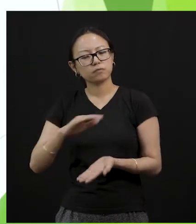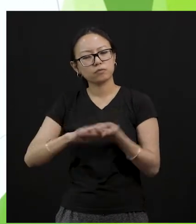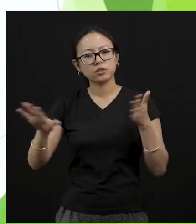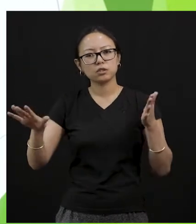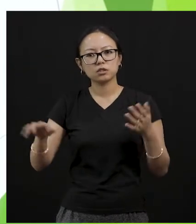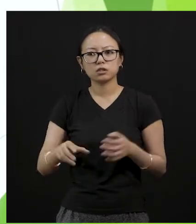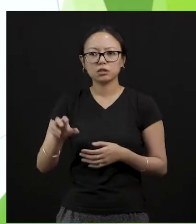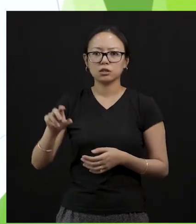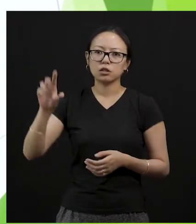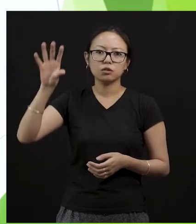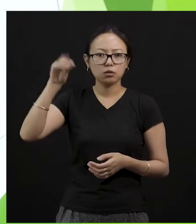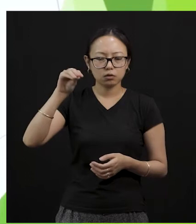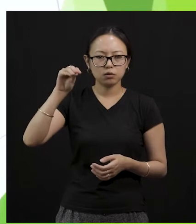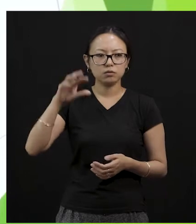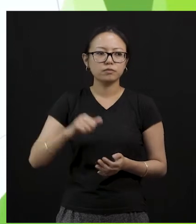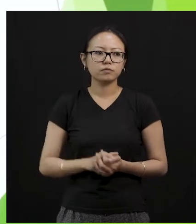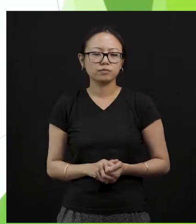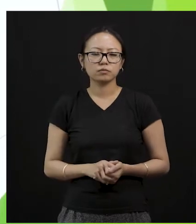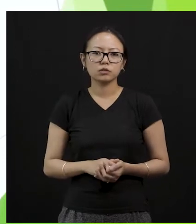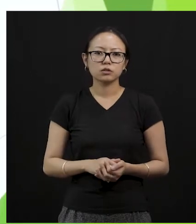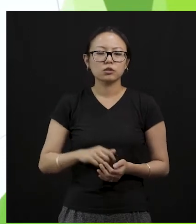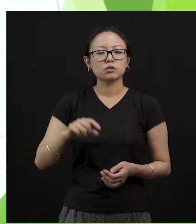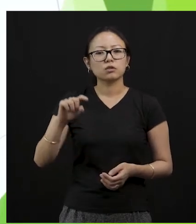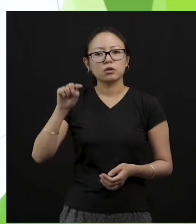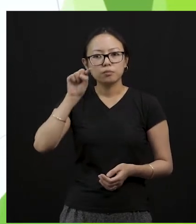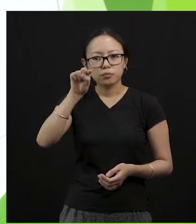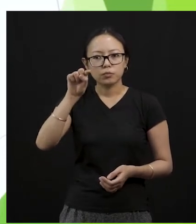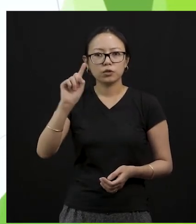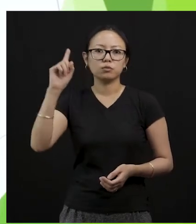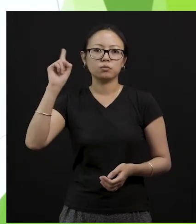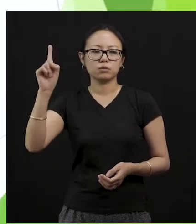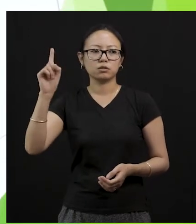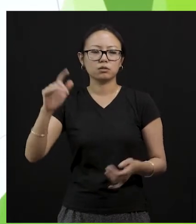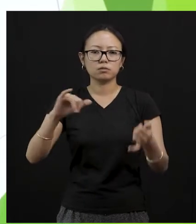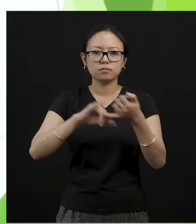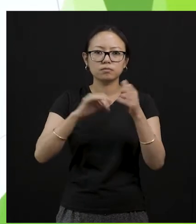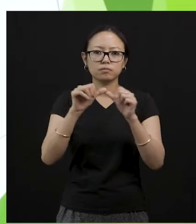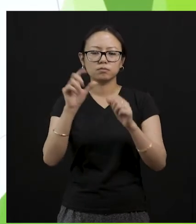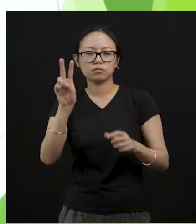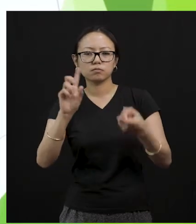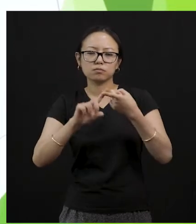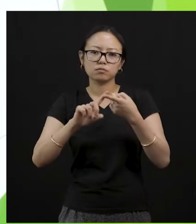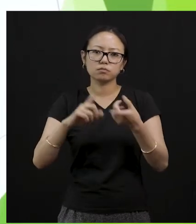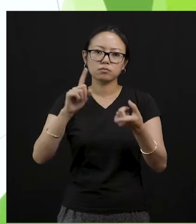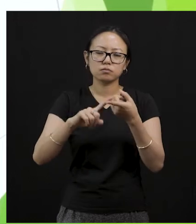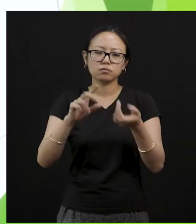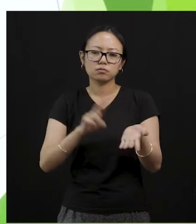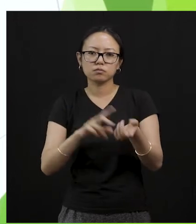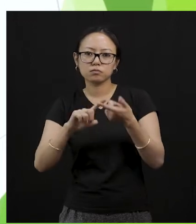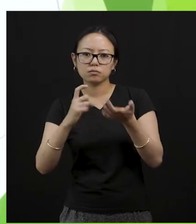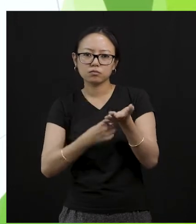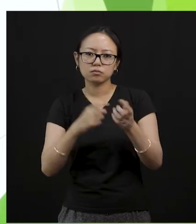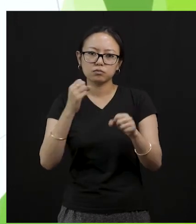So that is point number one save energy. All right? Now let's look into the point number two. Use